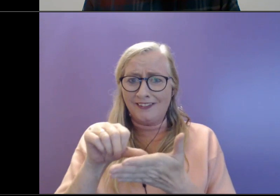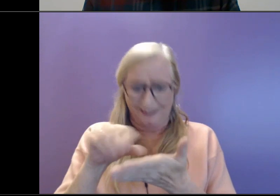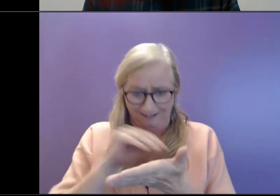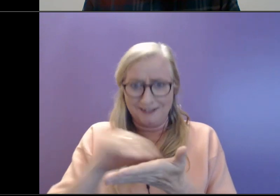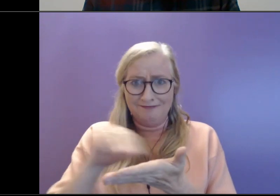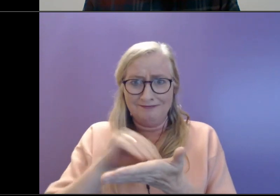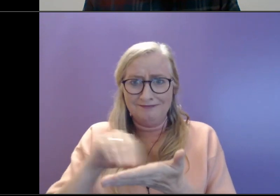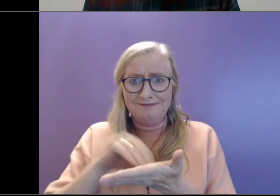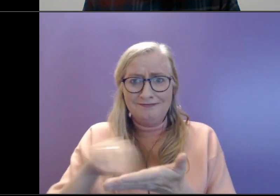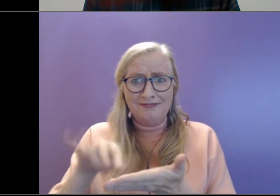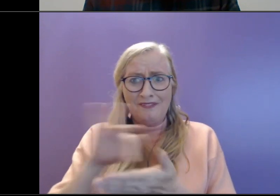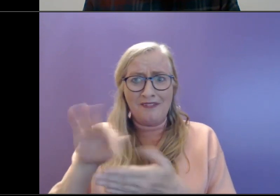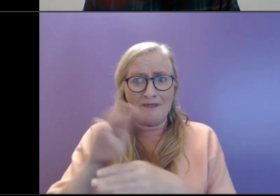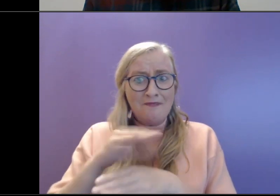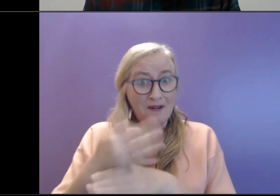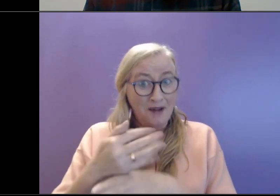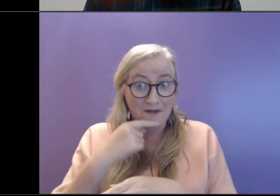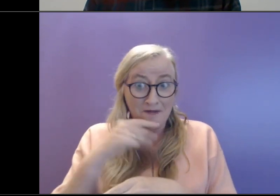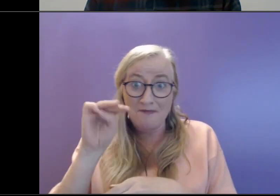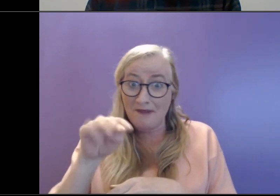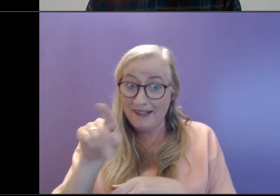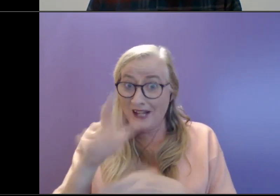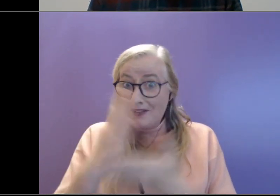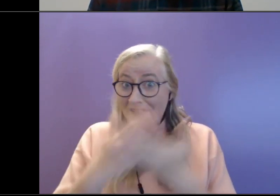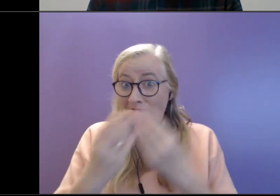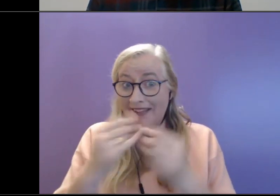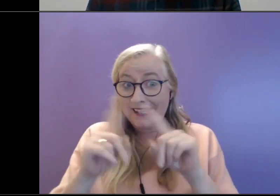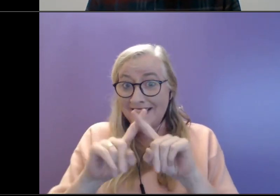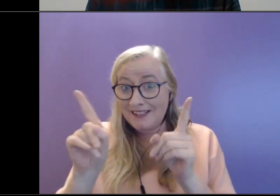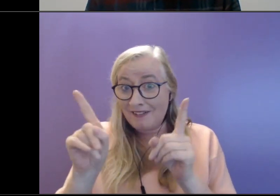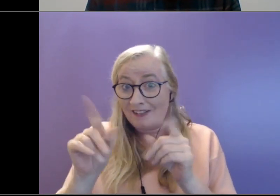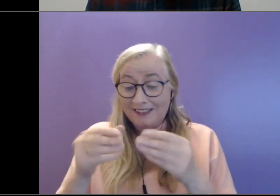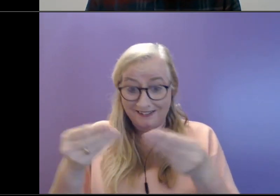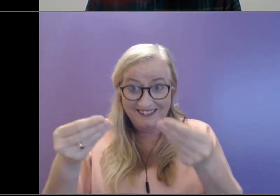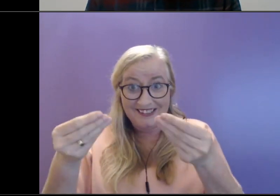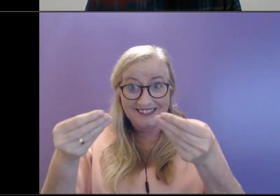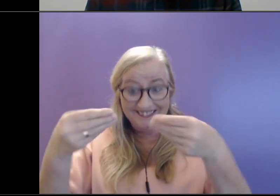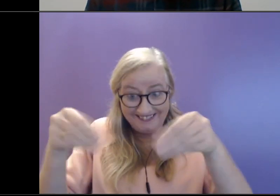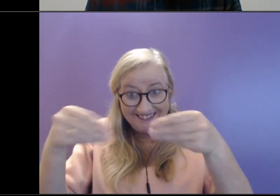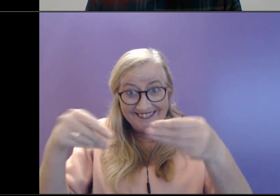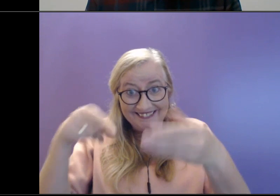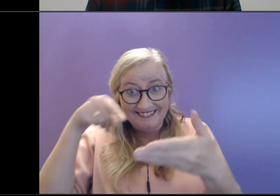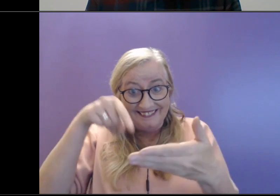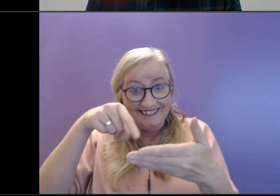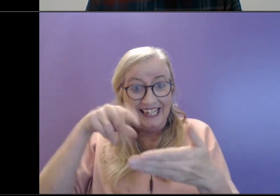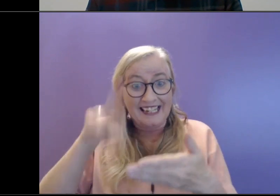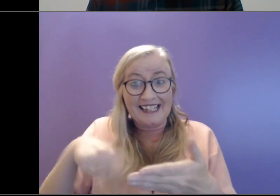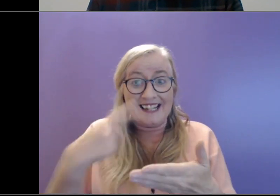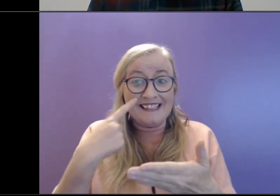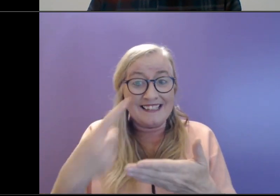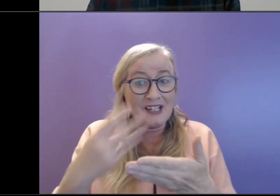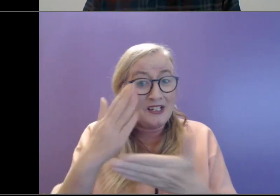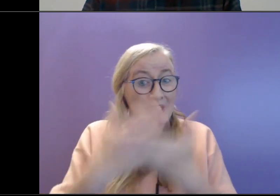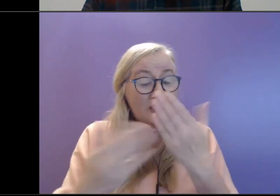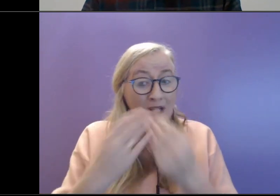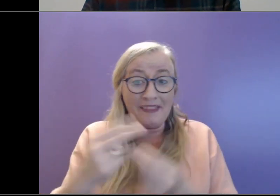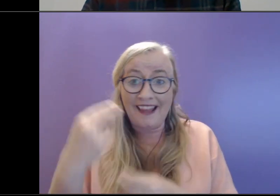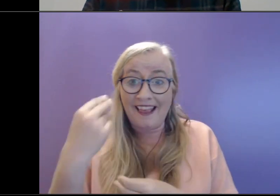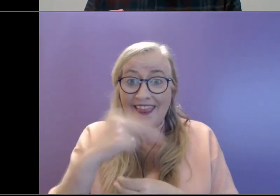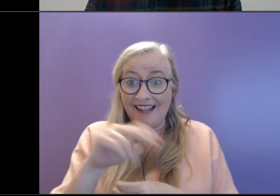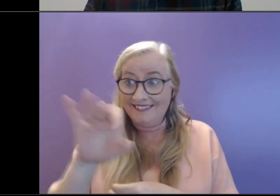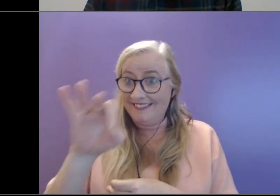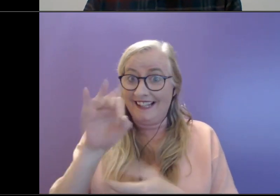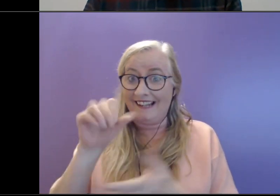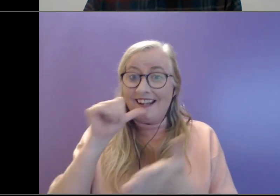could be something very novel and something also very tangible, something that I don't know, there's something nice even about getting a letter or a